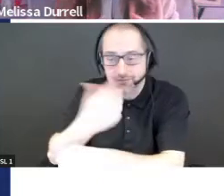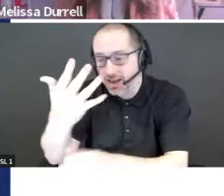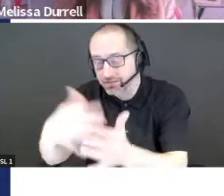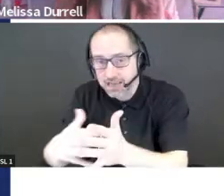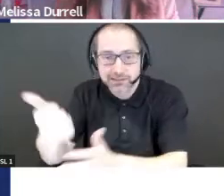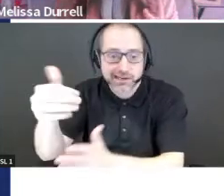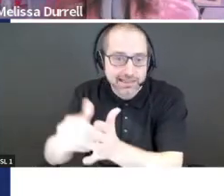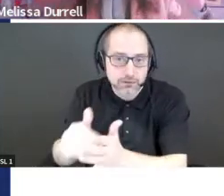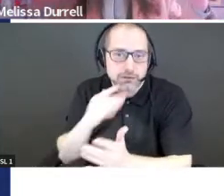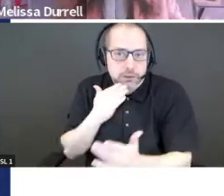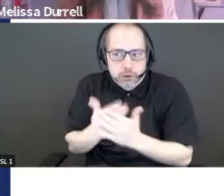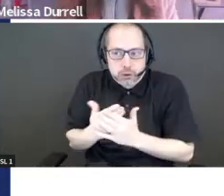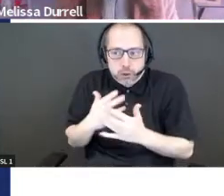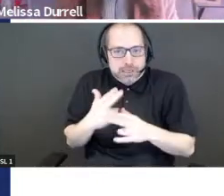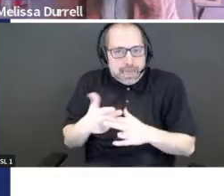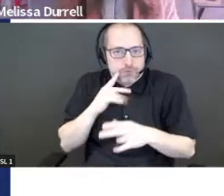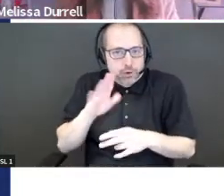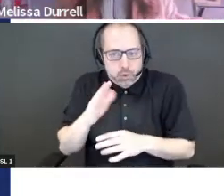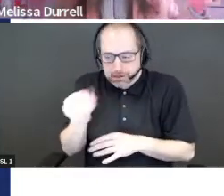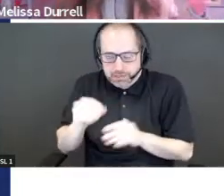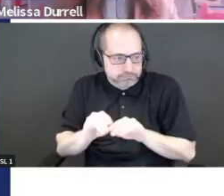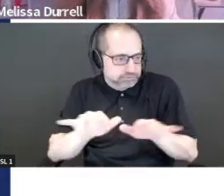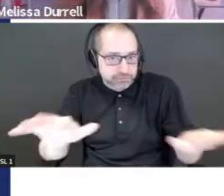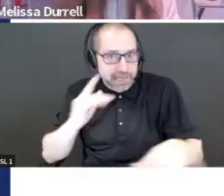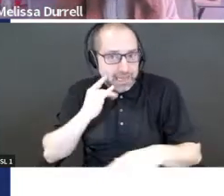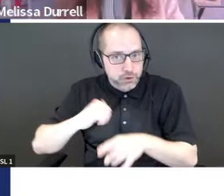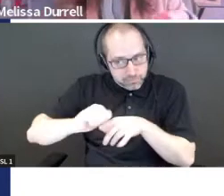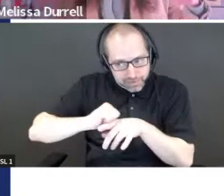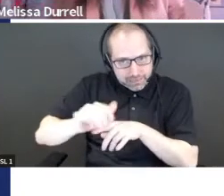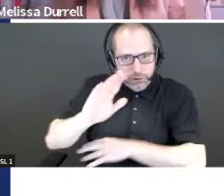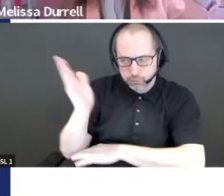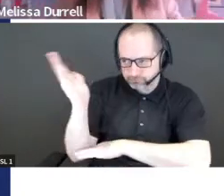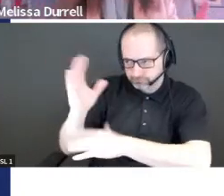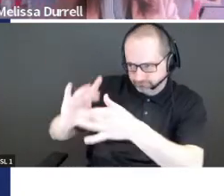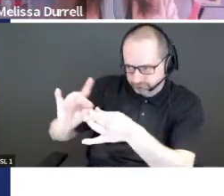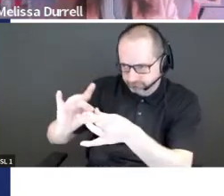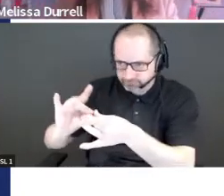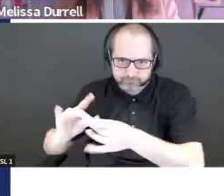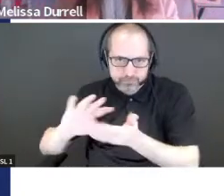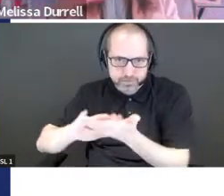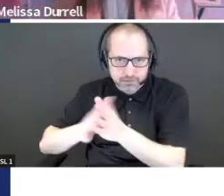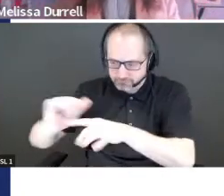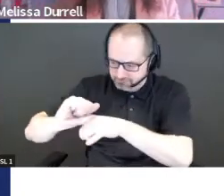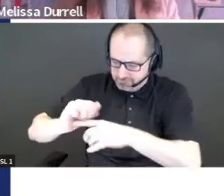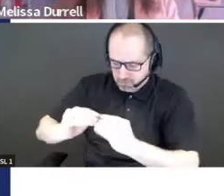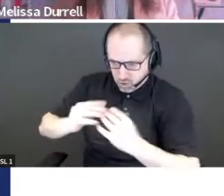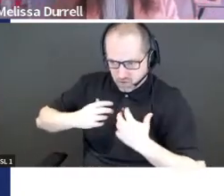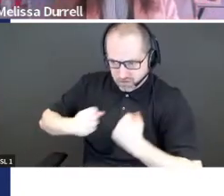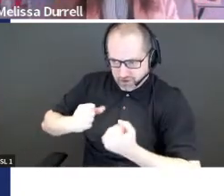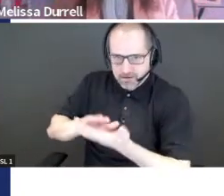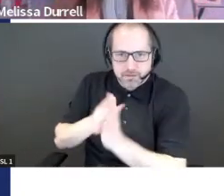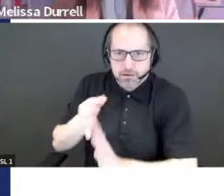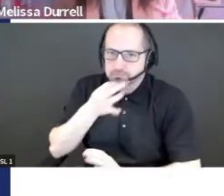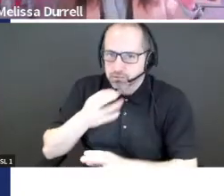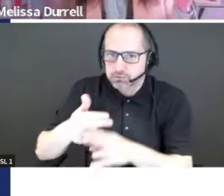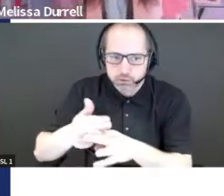organization as you're starting to raise. And the more you practice your pitch, the more confident you'll be, and you'll be a pro in no time. So let's move